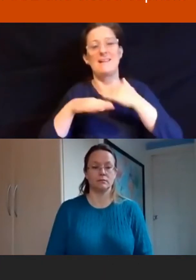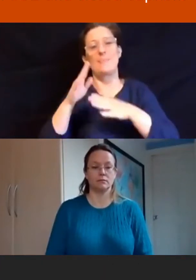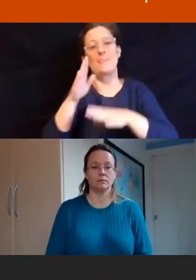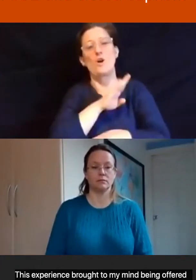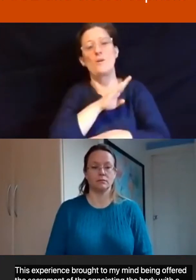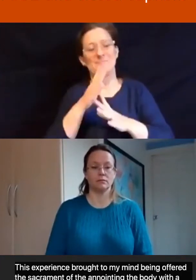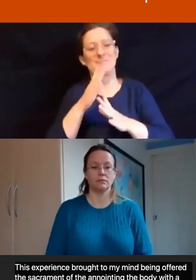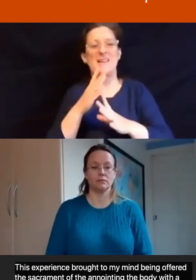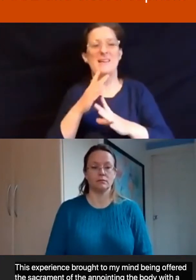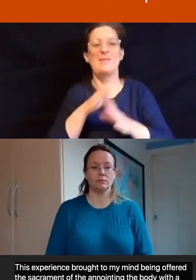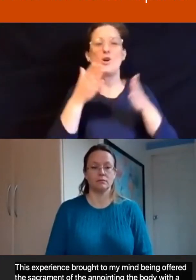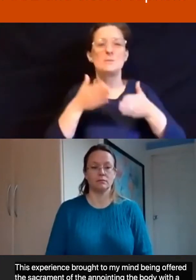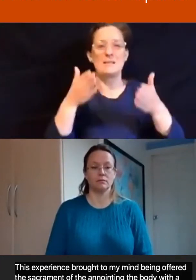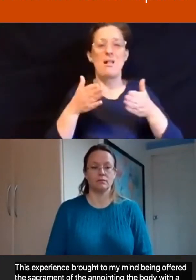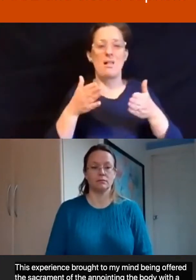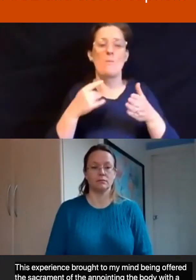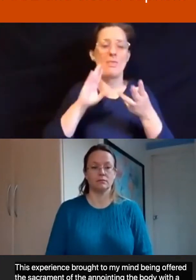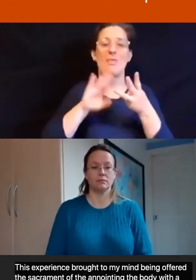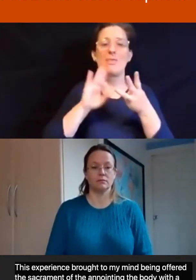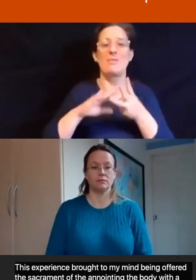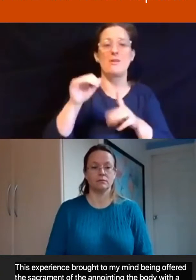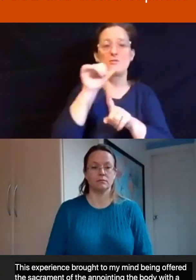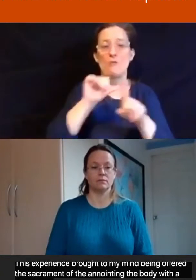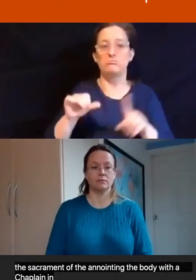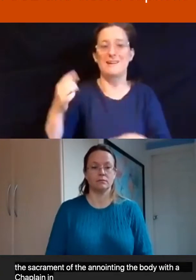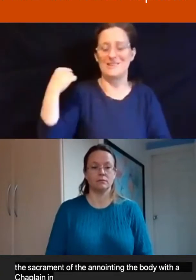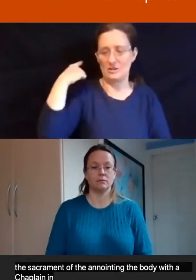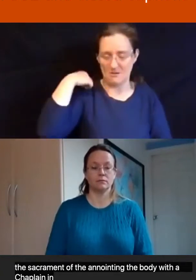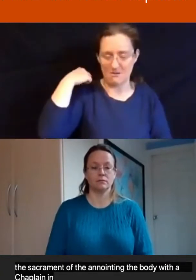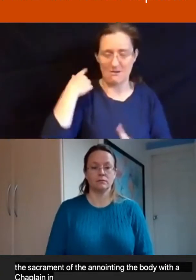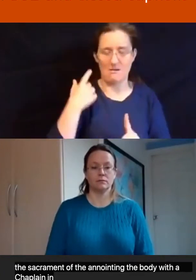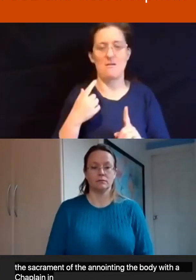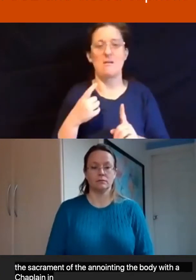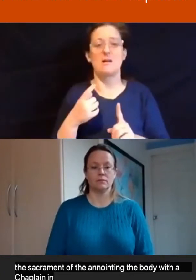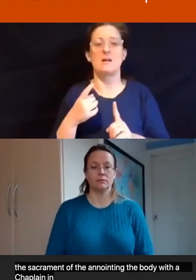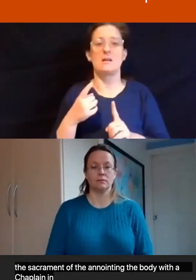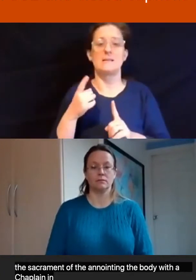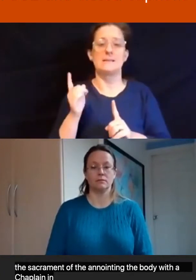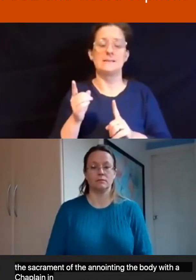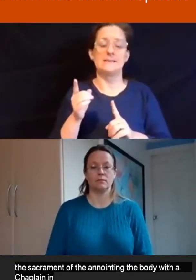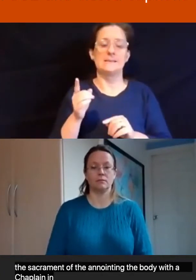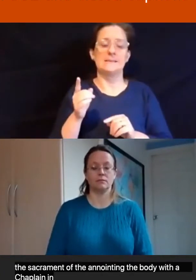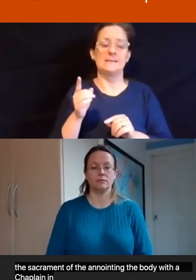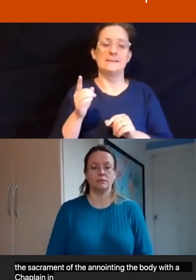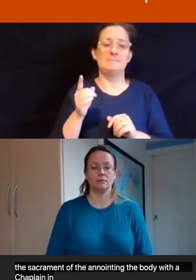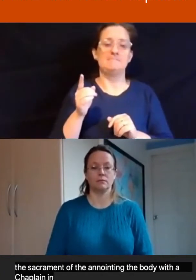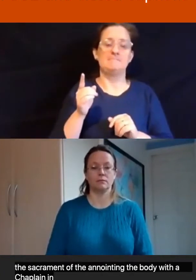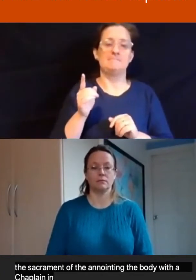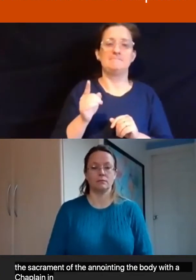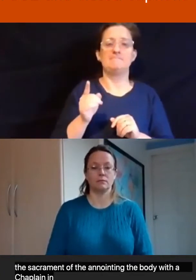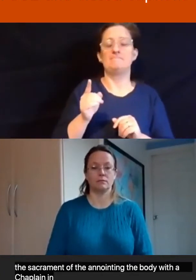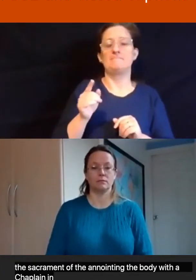spinal operation. And the Christian tradition from which I come, this practice